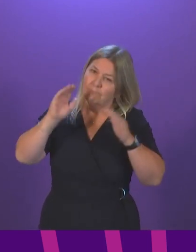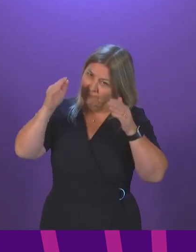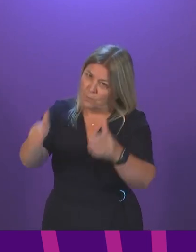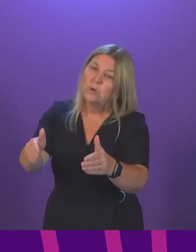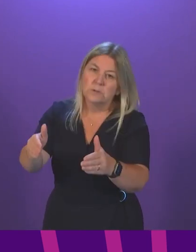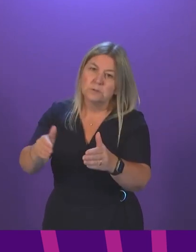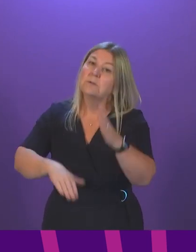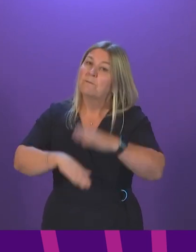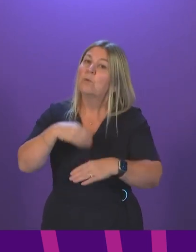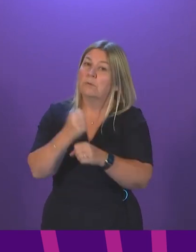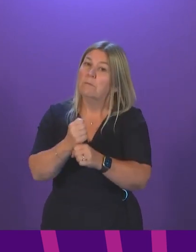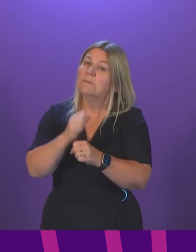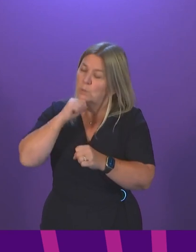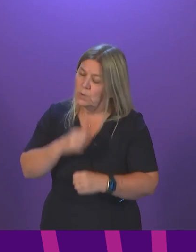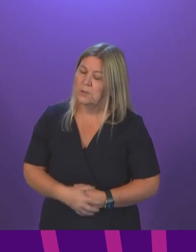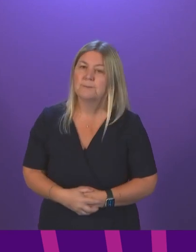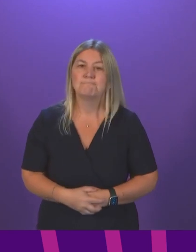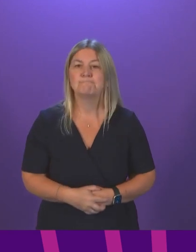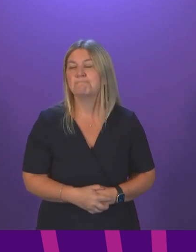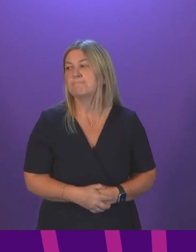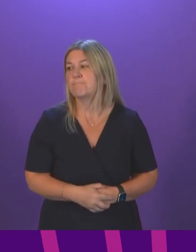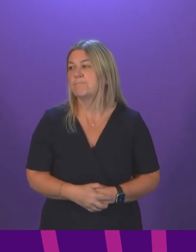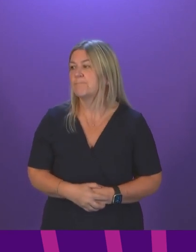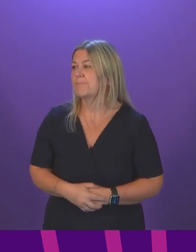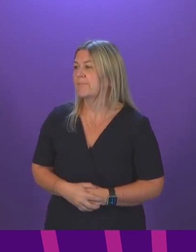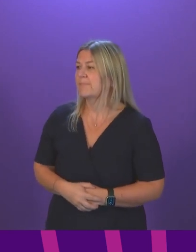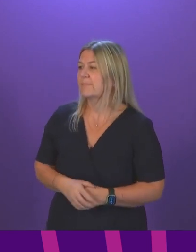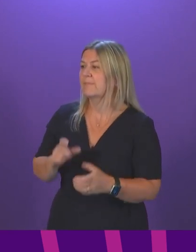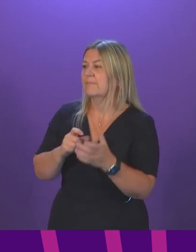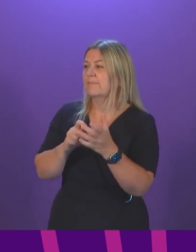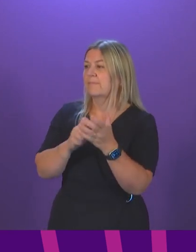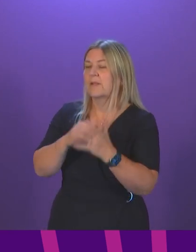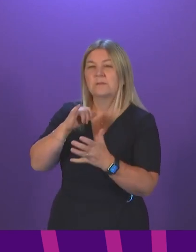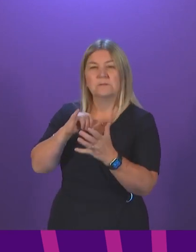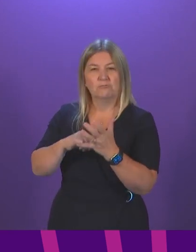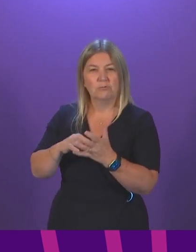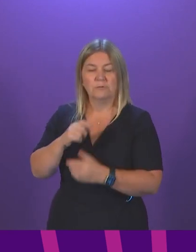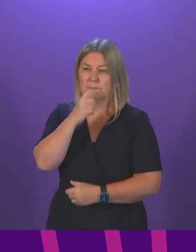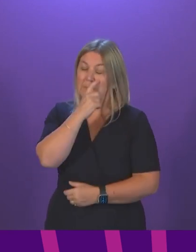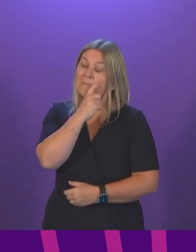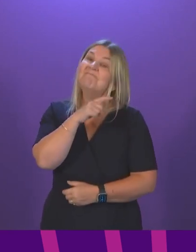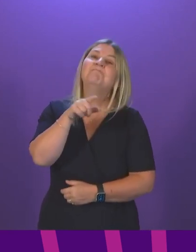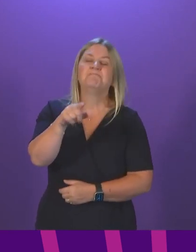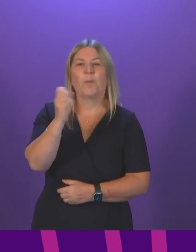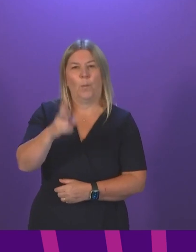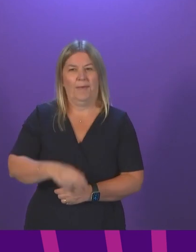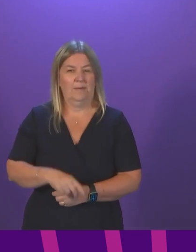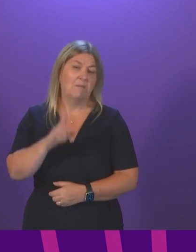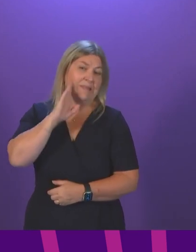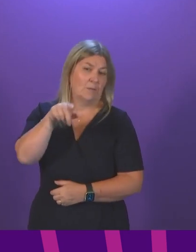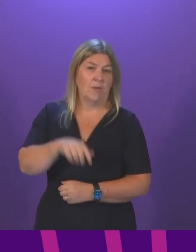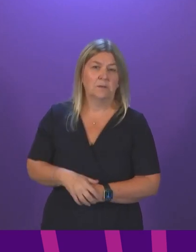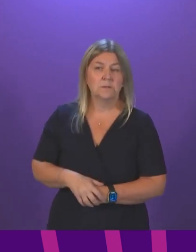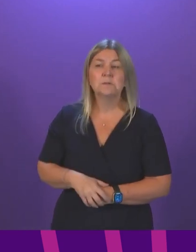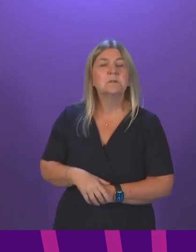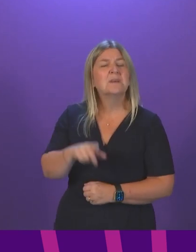Douglas Ross. I listened really carefully and the First Minister, it seems, deliberately did not accept that this was a